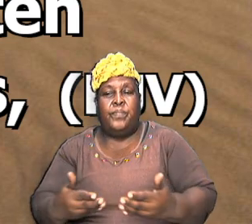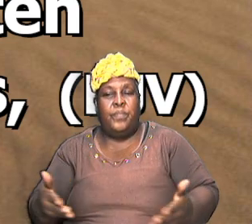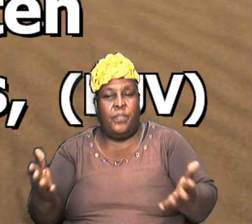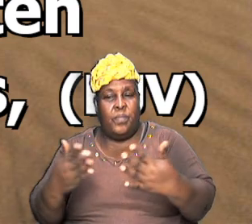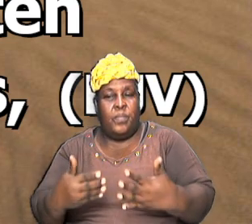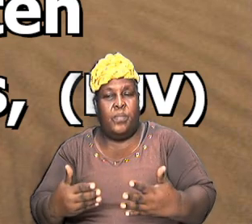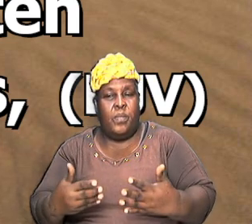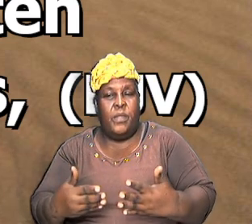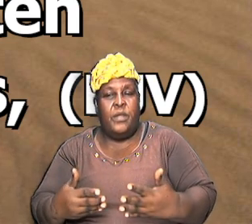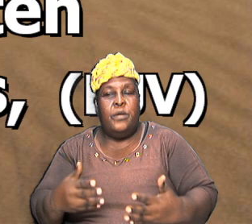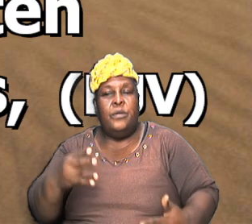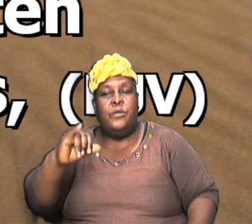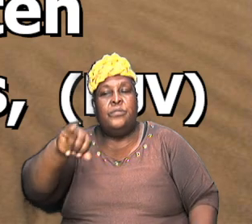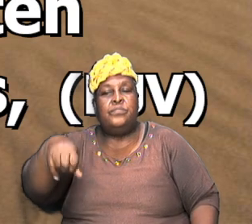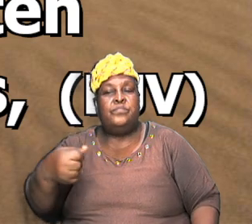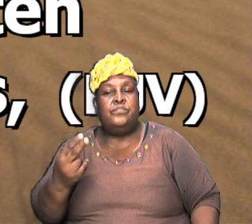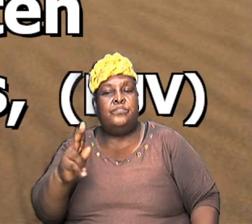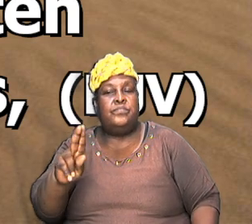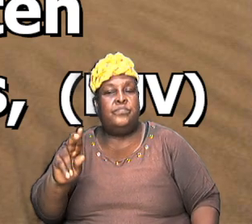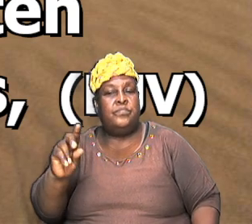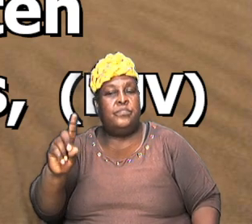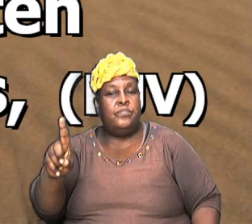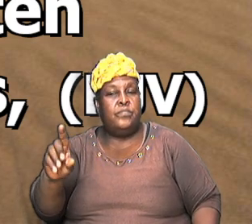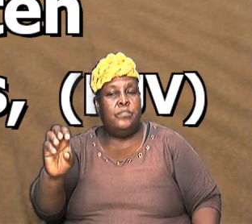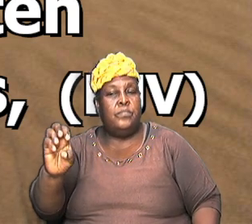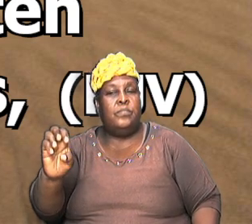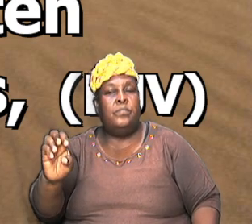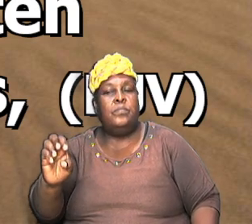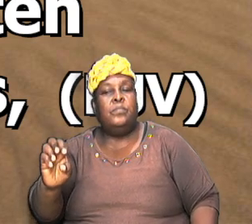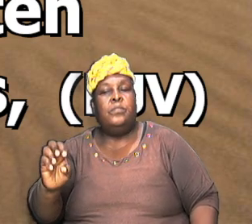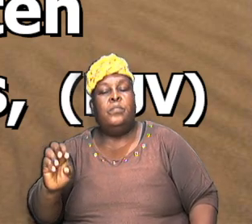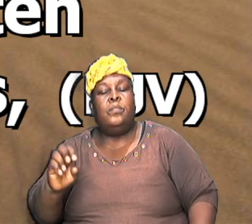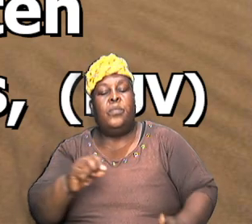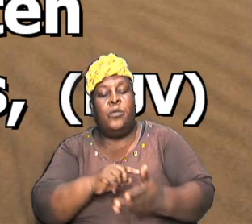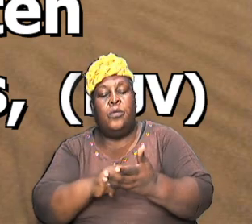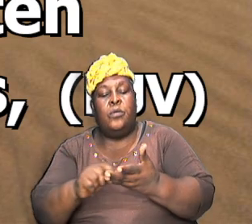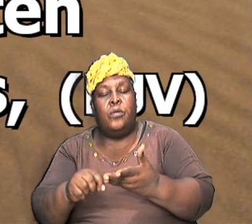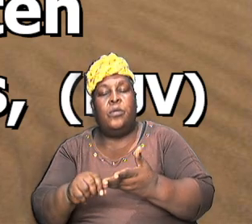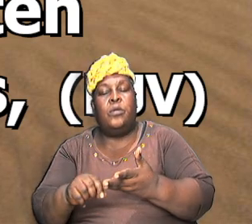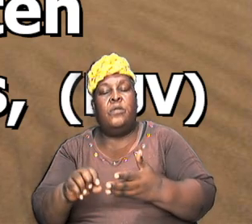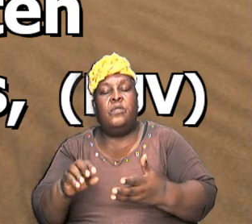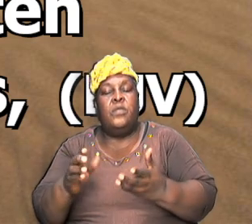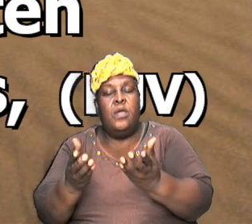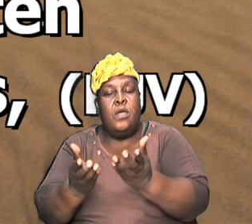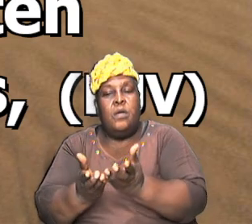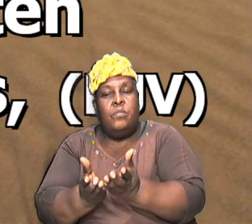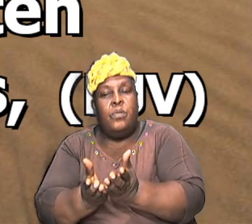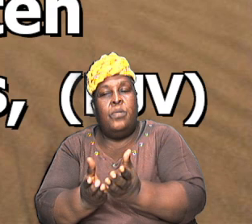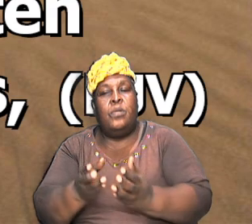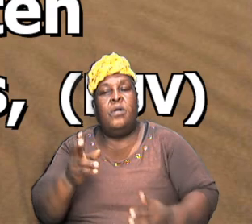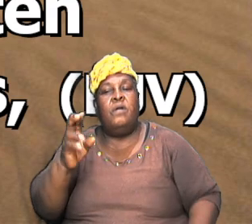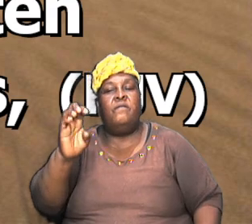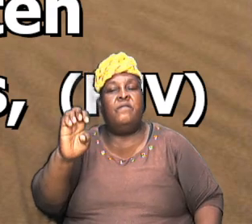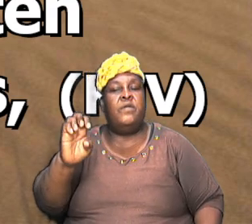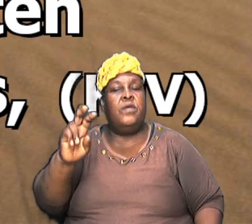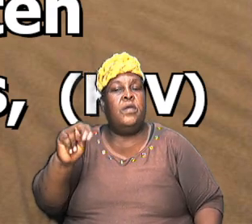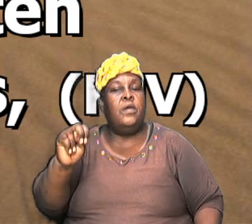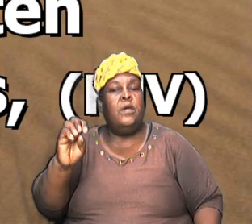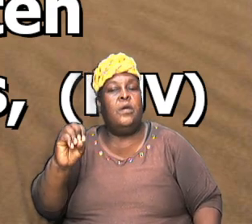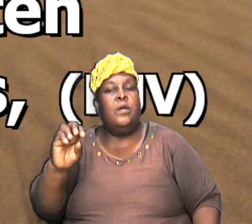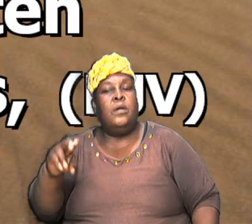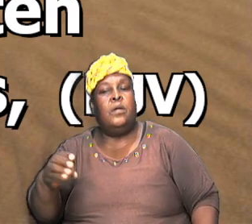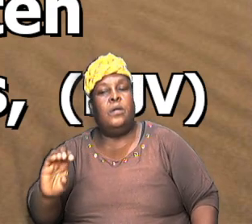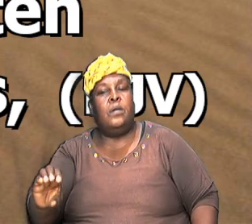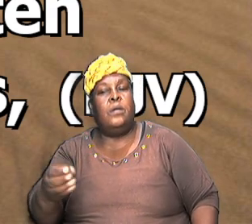the book of Jude makes reference to writings in the book of Enoch and so we must understand then that if